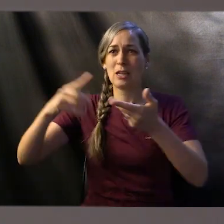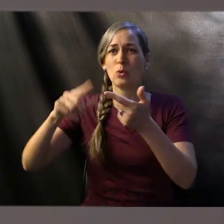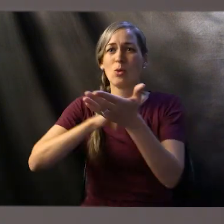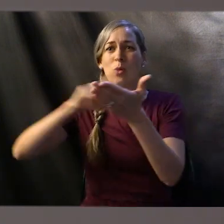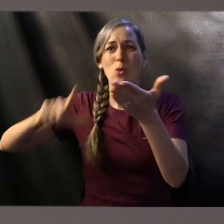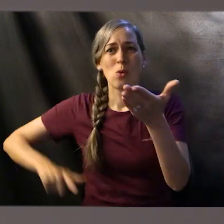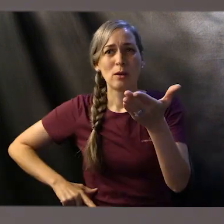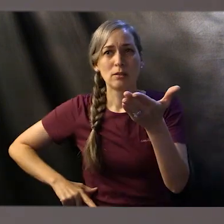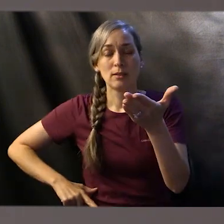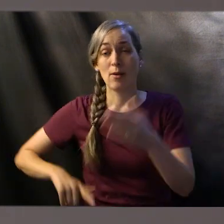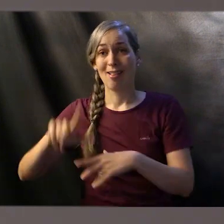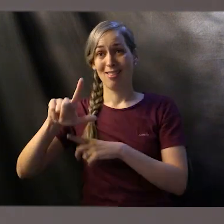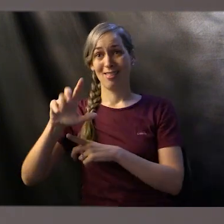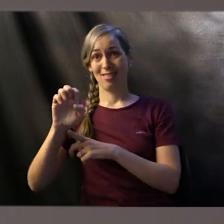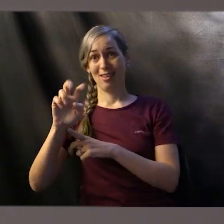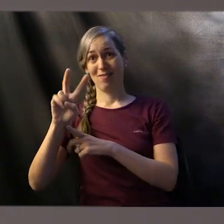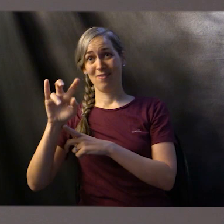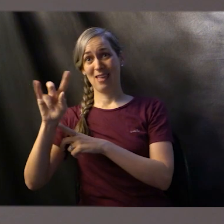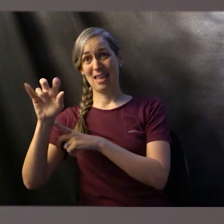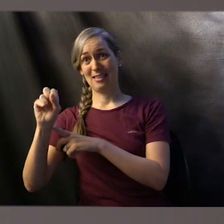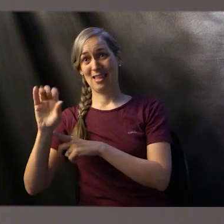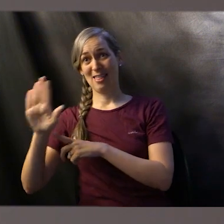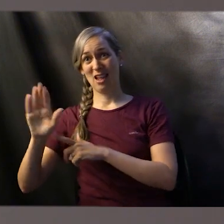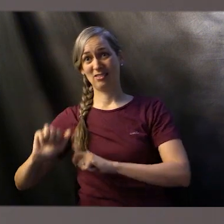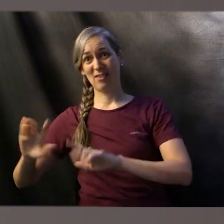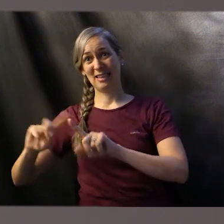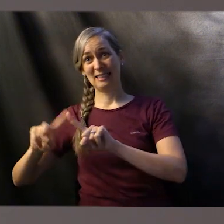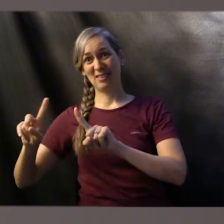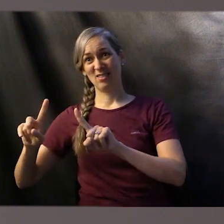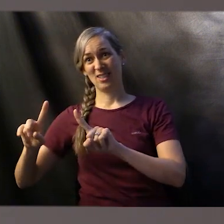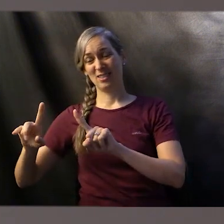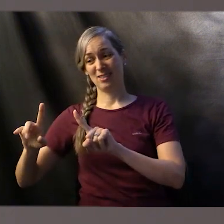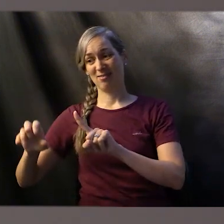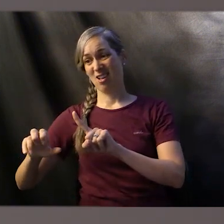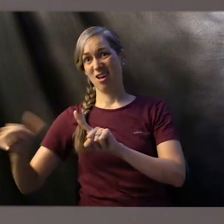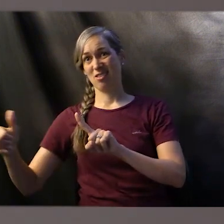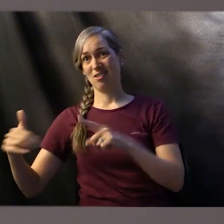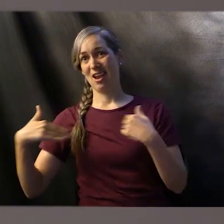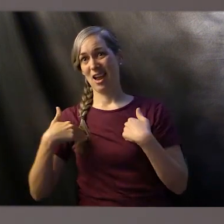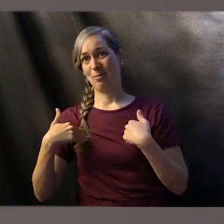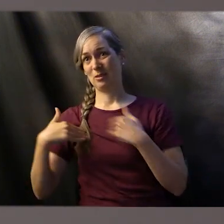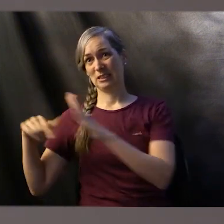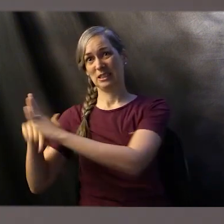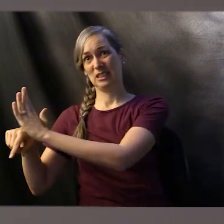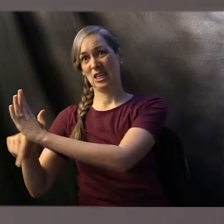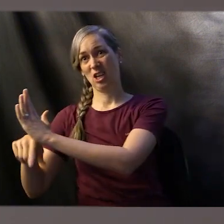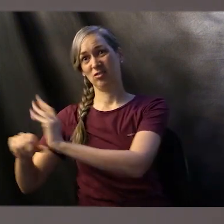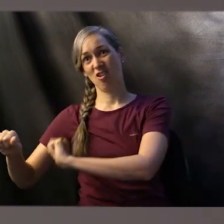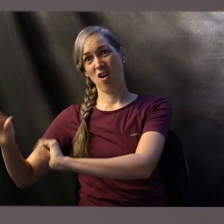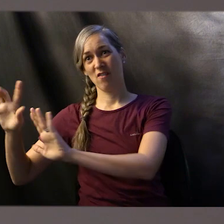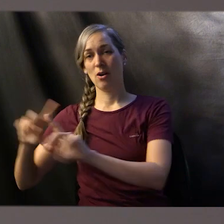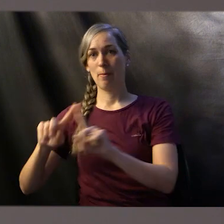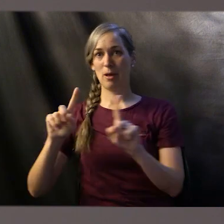sacrifice like the Levites had where the animals had to be slaughtered and put on an altar. It is a sacrifice